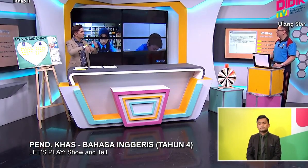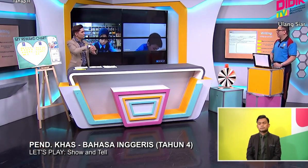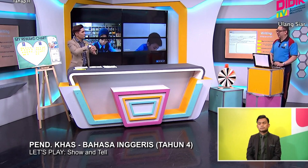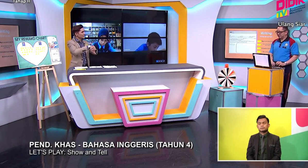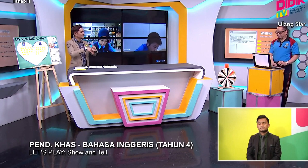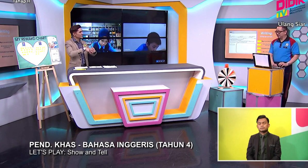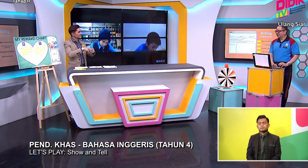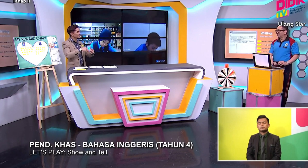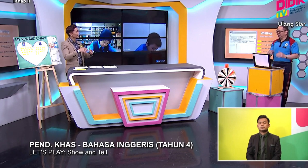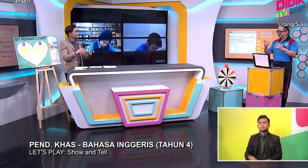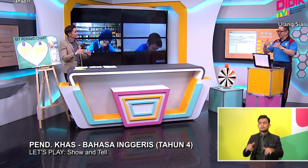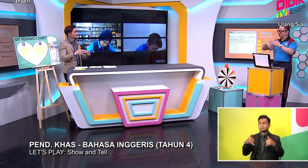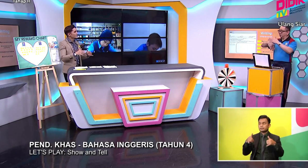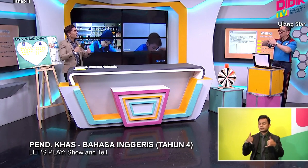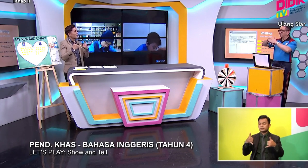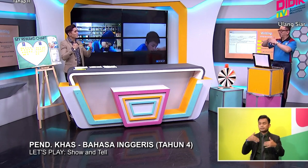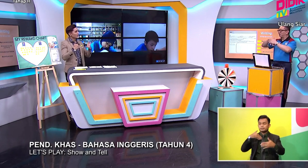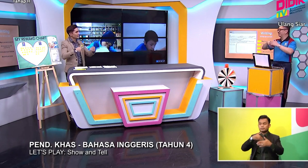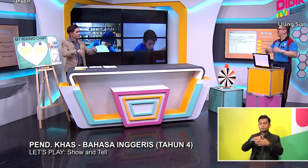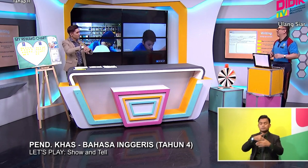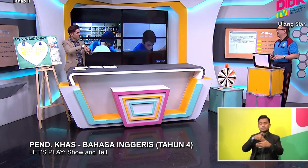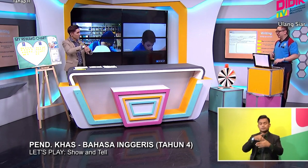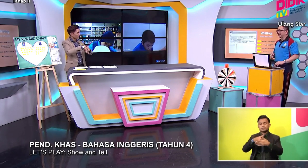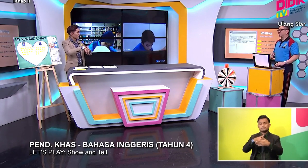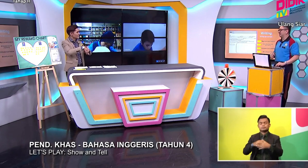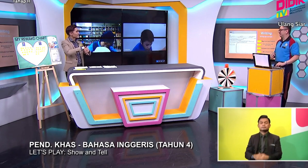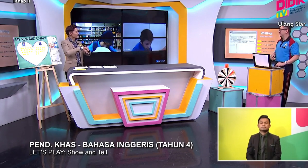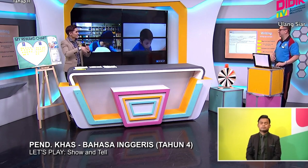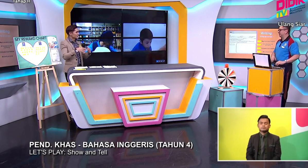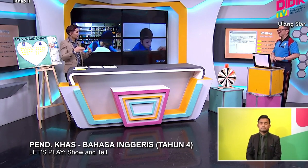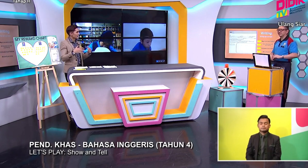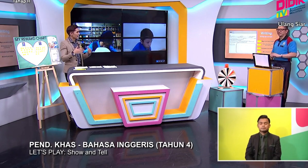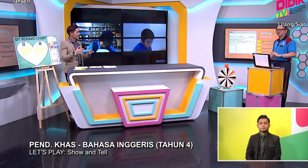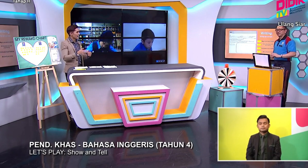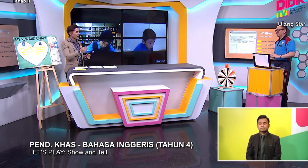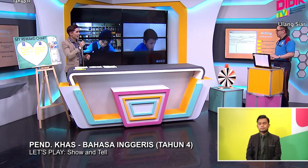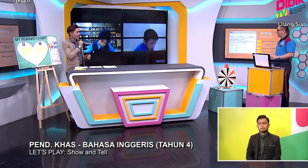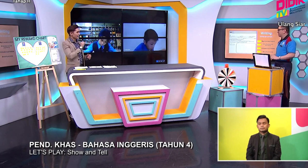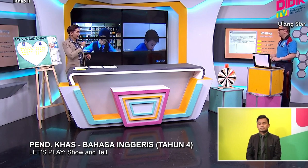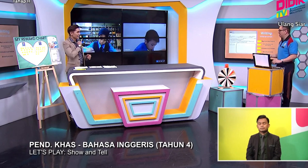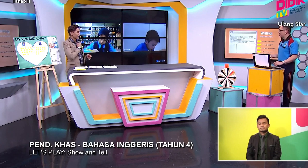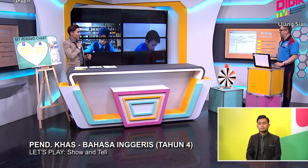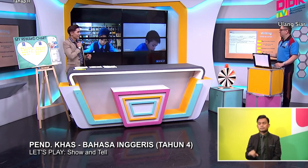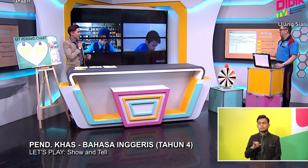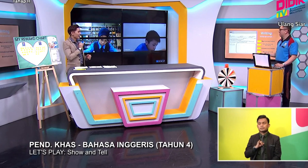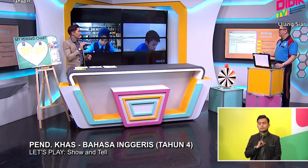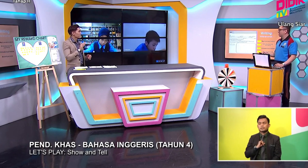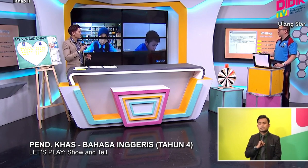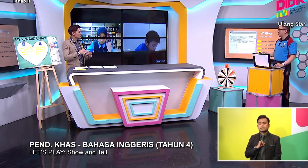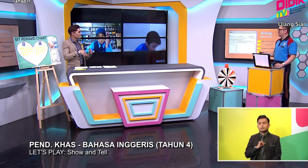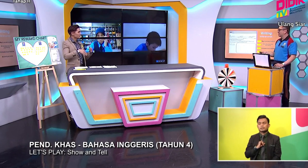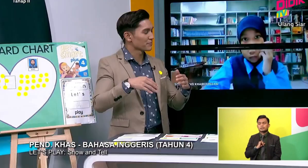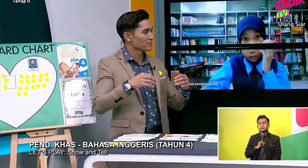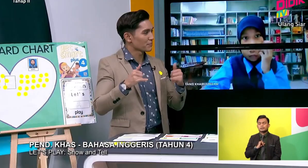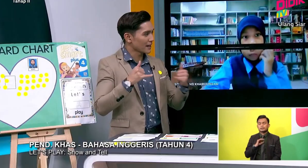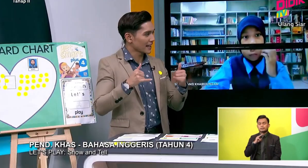playing football again, teacher Ko? Playing football. Playing football. Yes. Right. So, I am